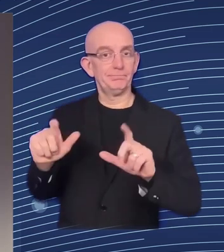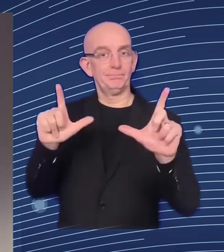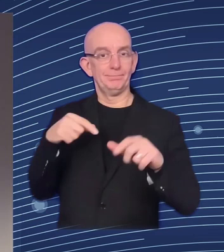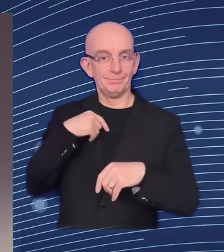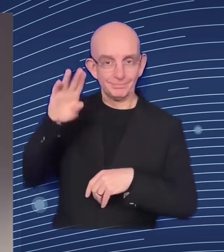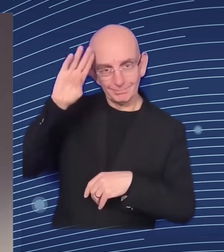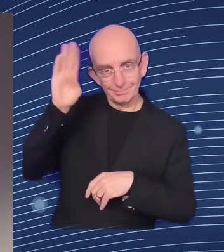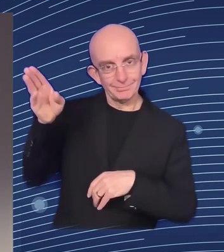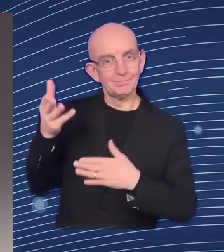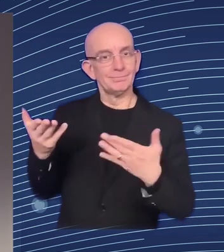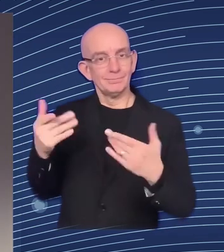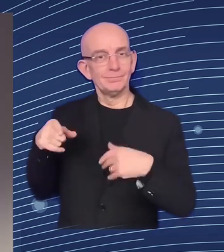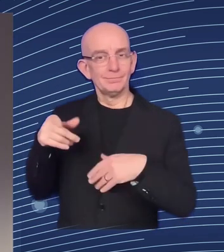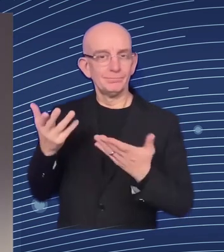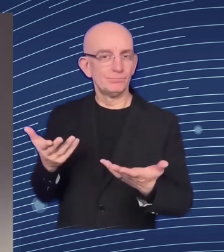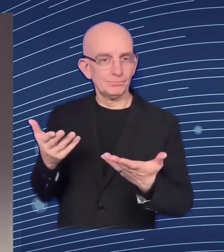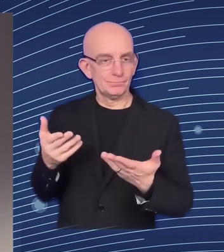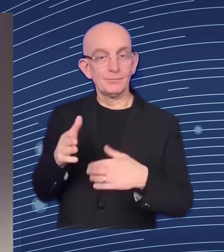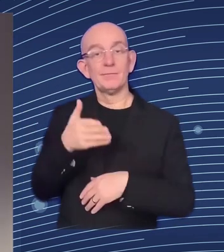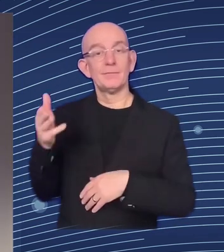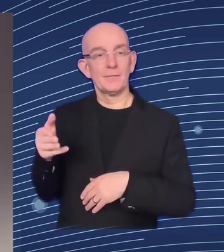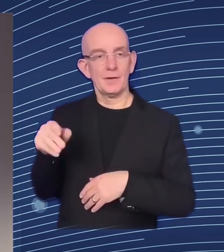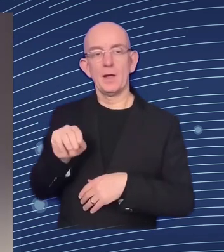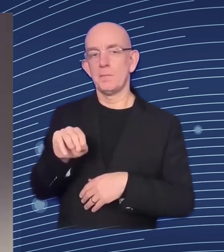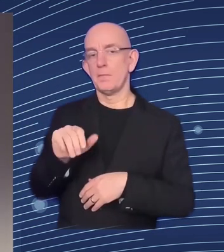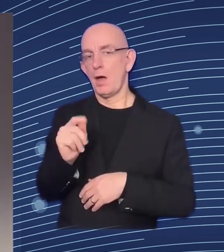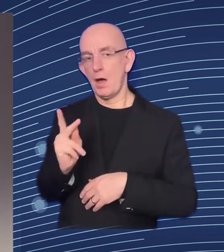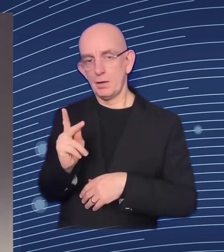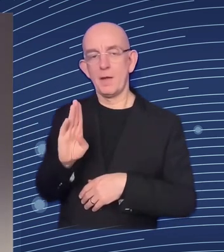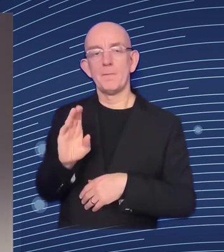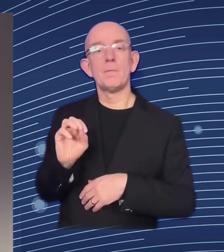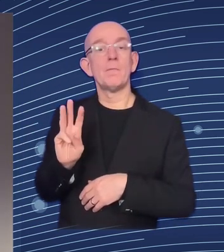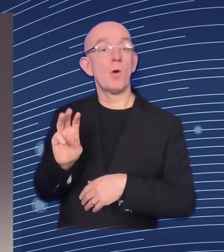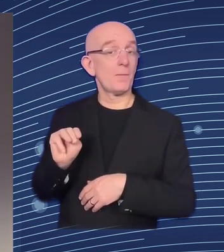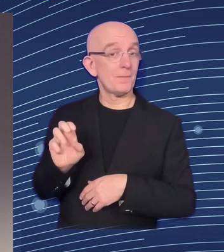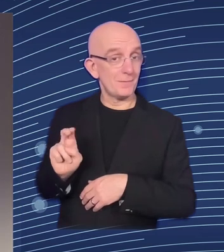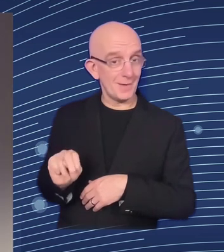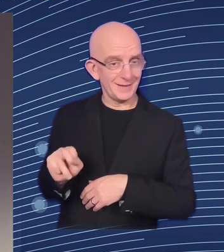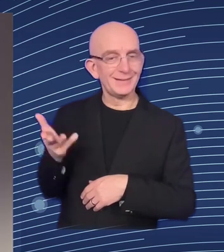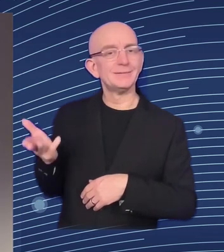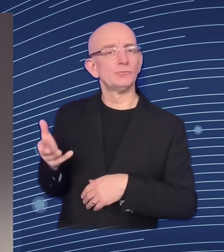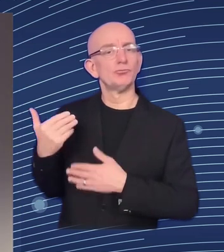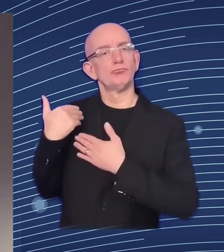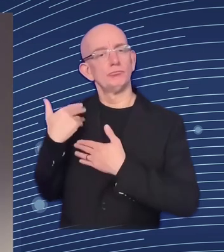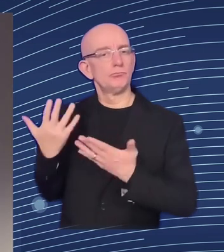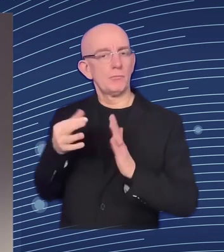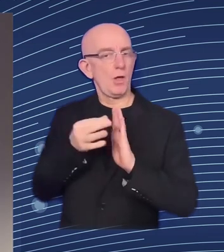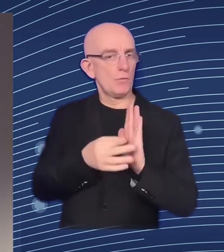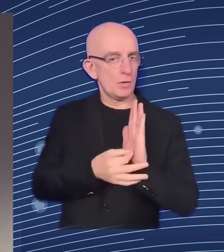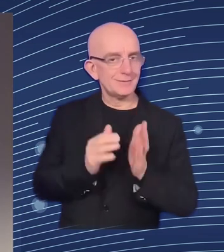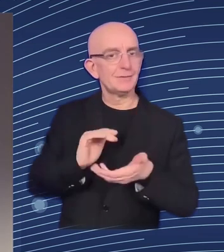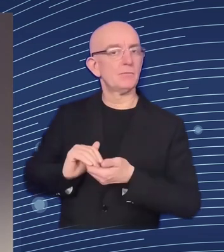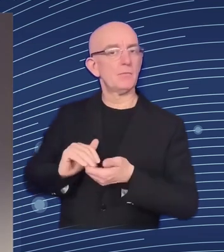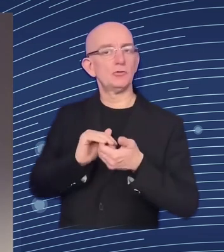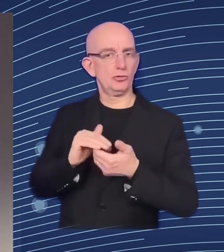for reconstruction and development maybe commissioner schmidt i start with you um of course building ukraine uh